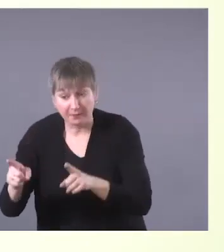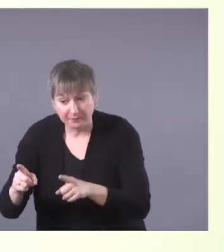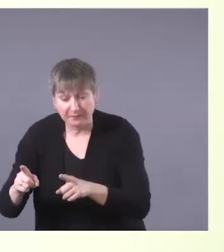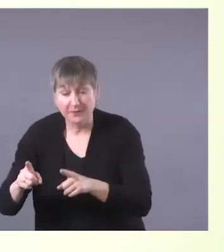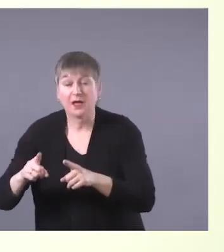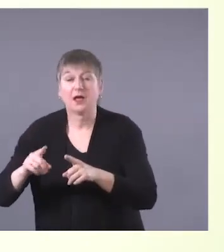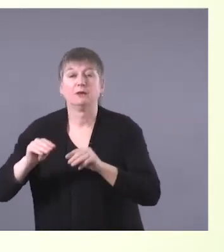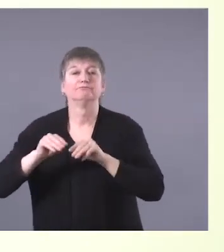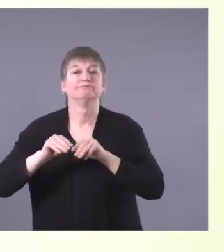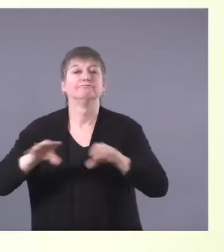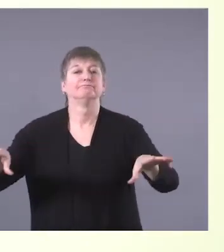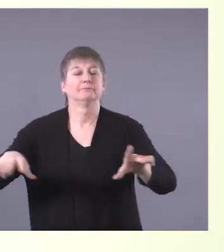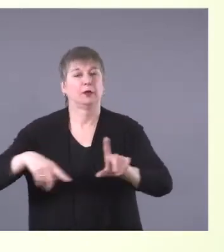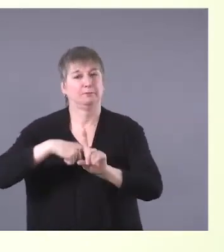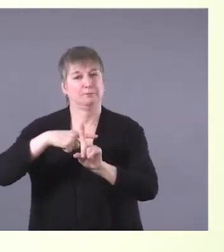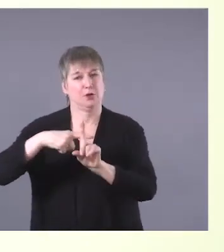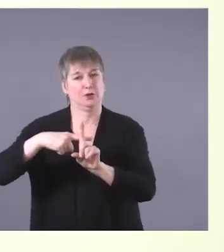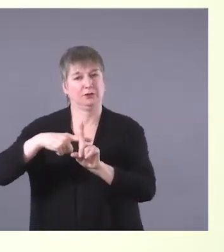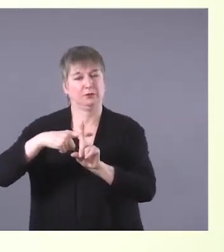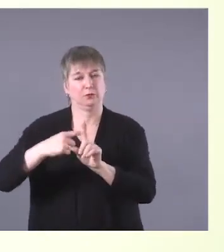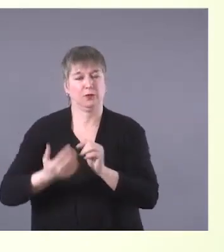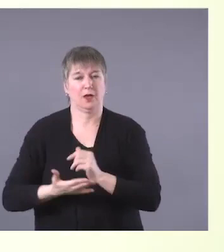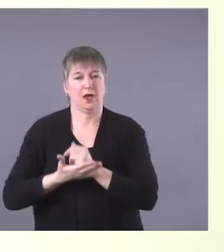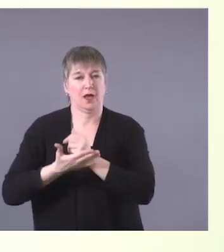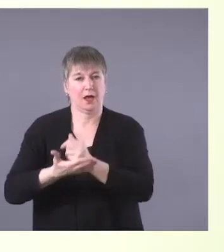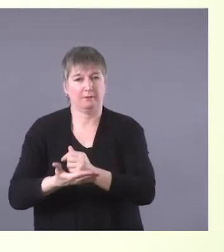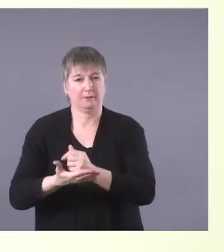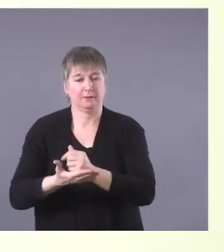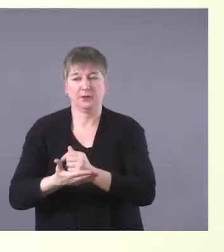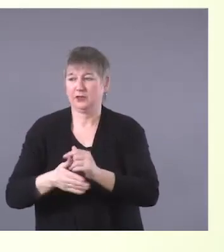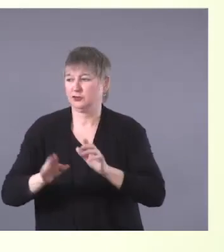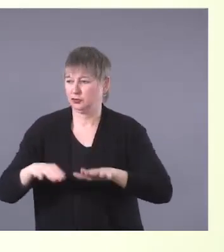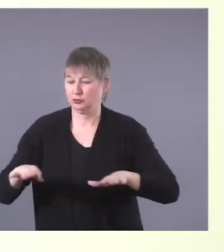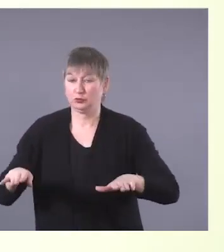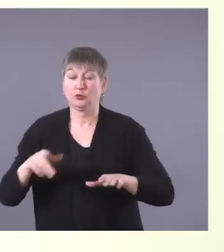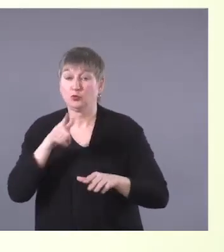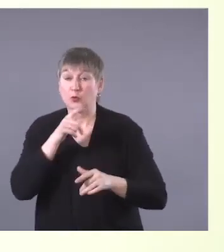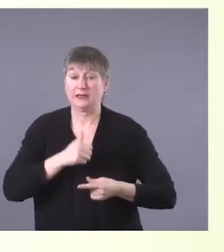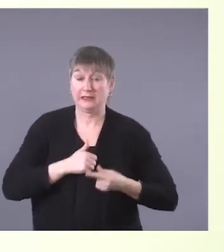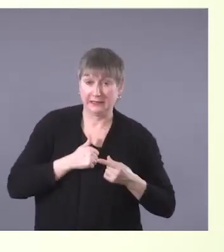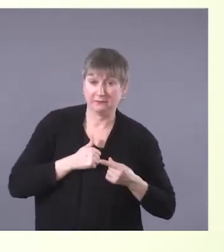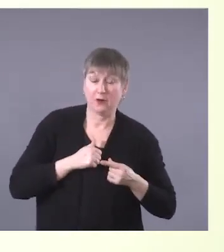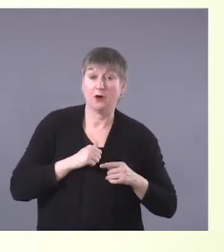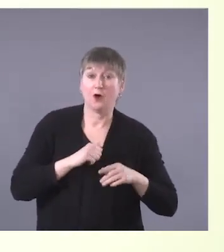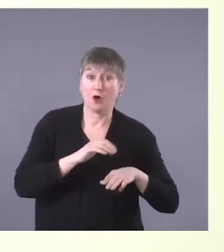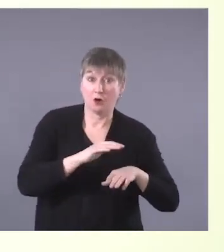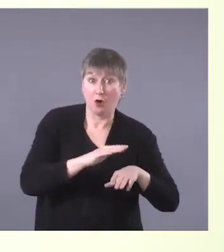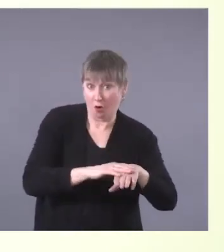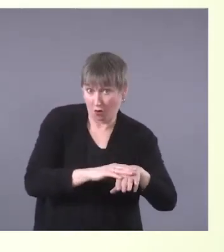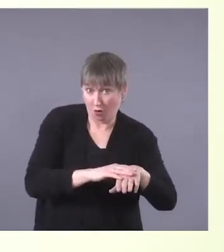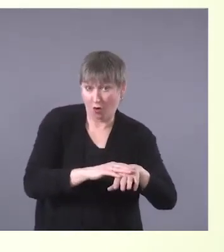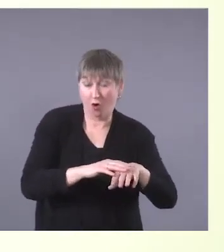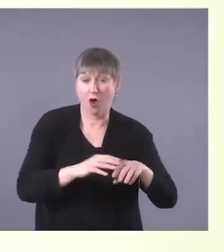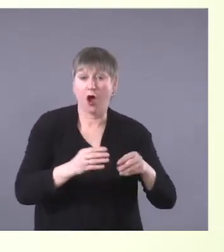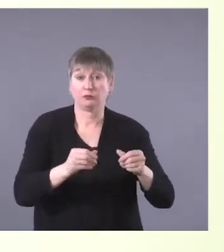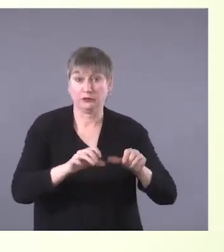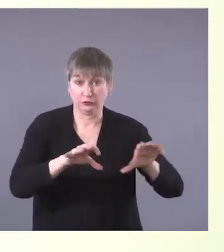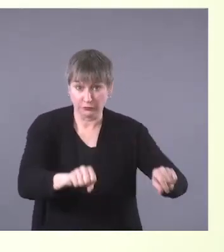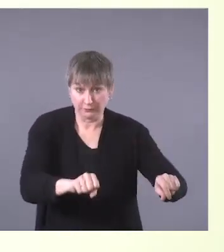positive effect in helping children on and off reserve. Crystal is